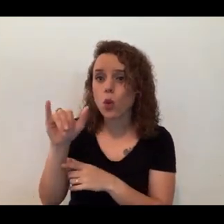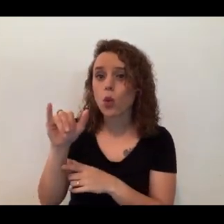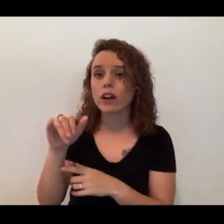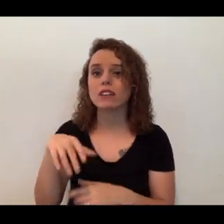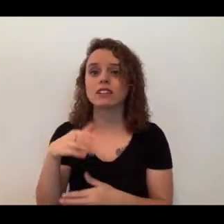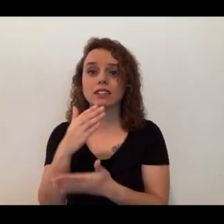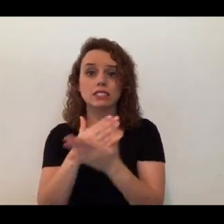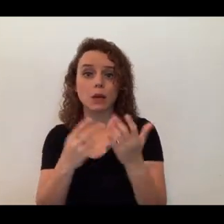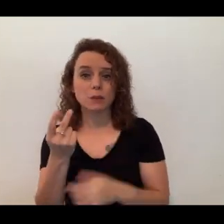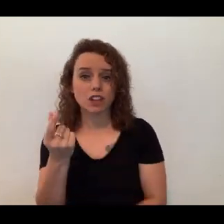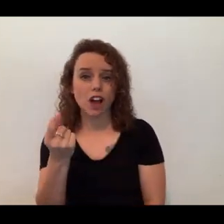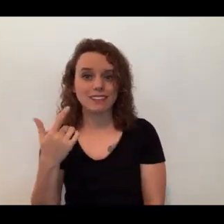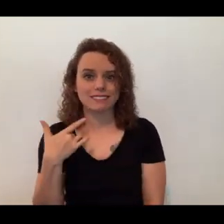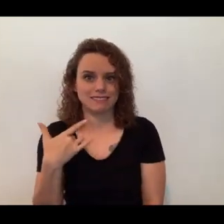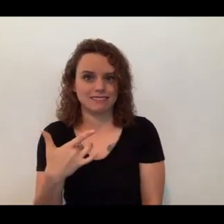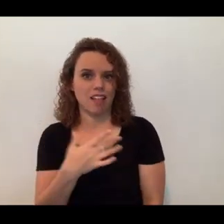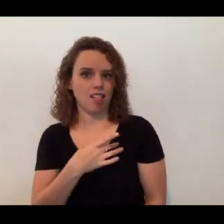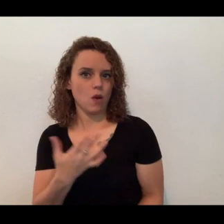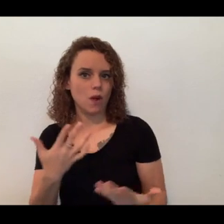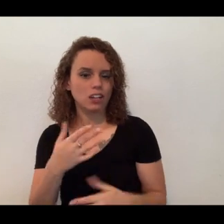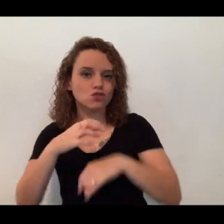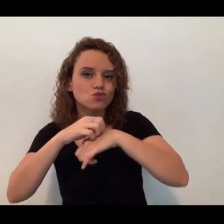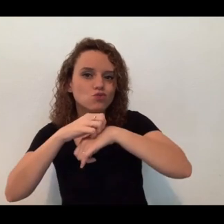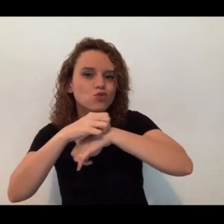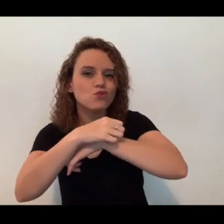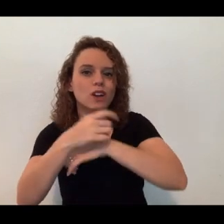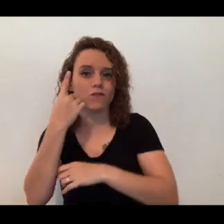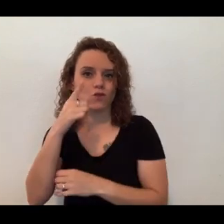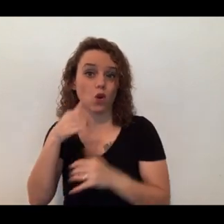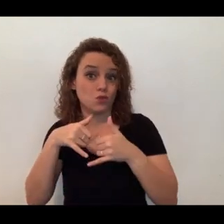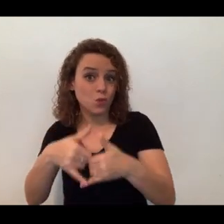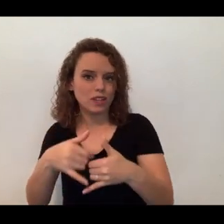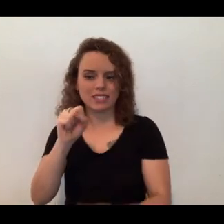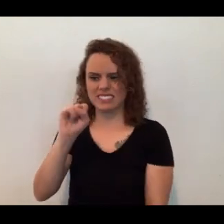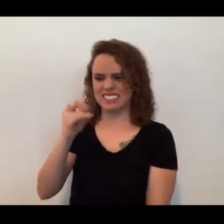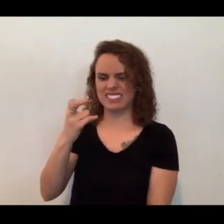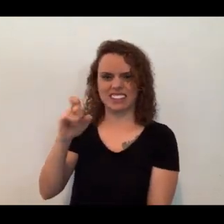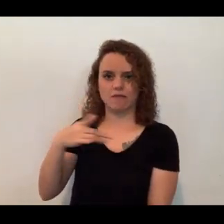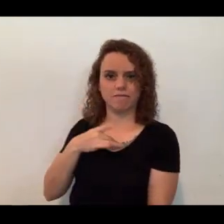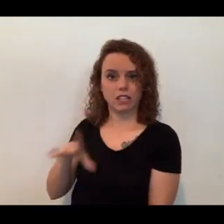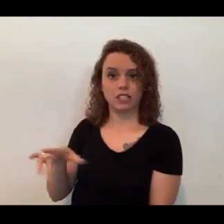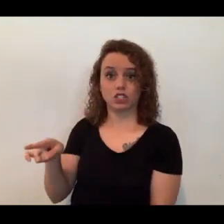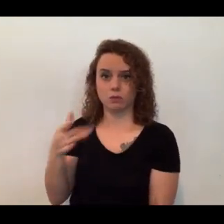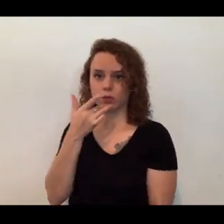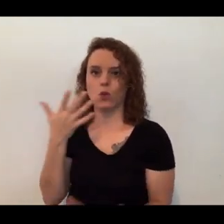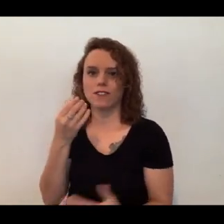scratches as reinforcements or rewards. But Ciel, not so much. She prefers the food, as you guys saw earlier.